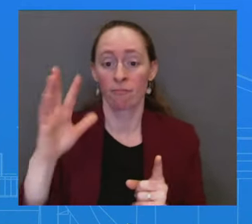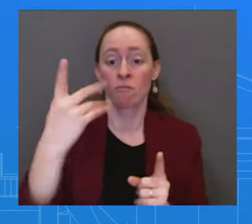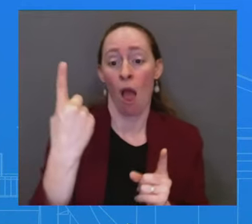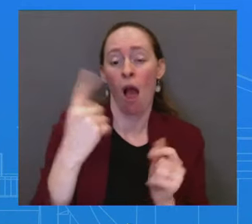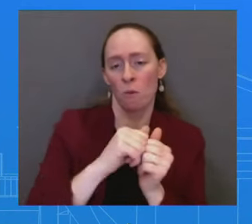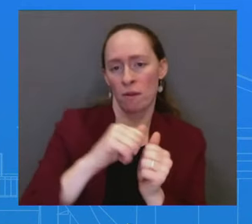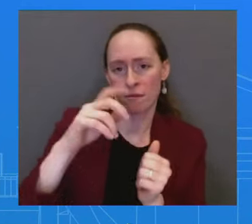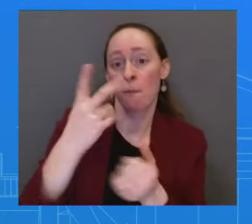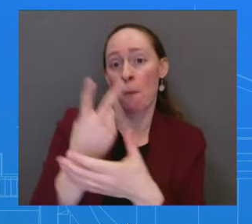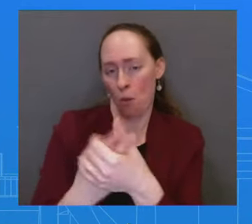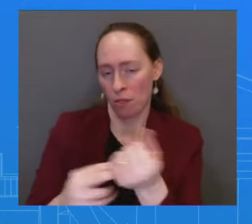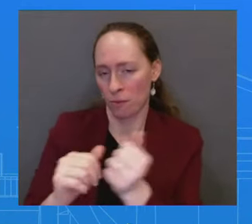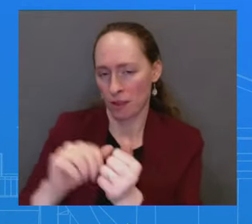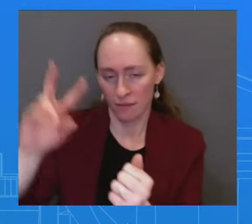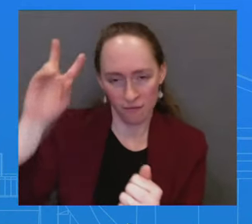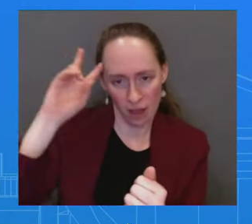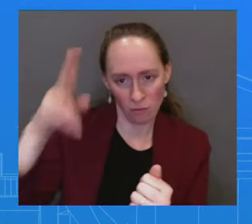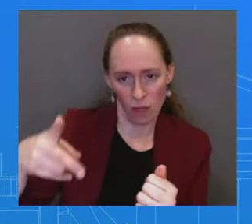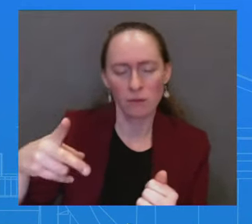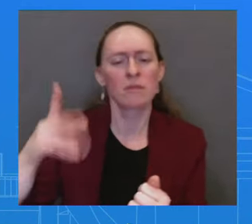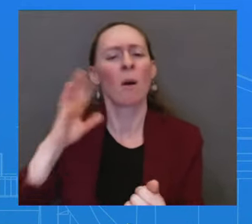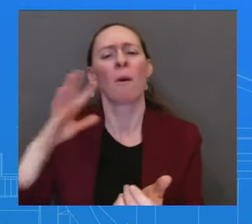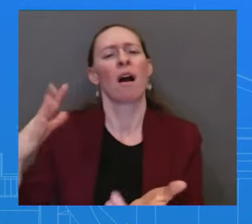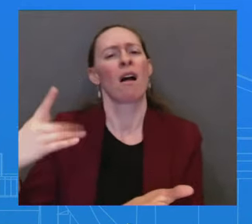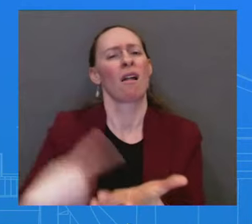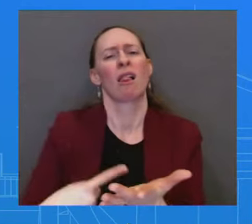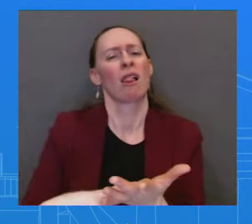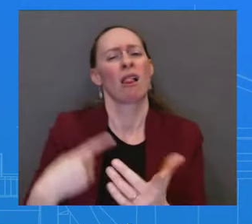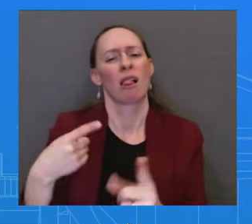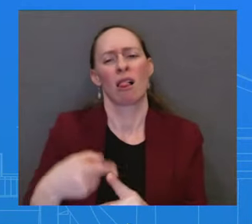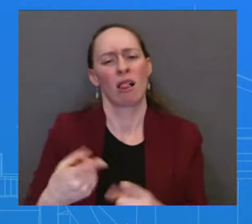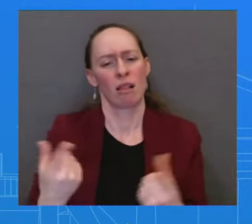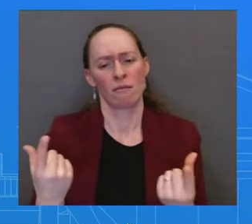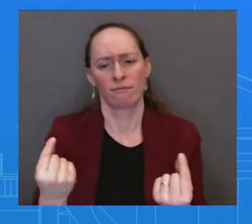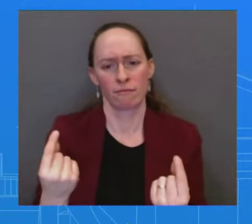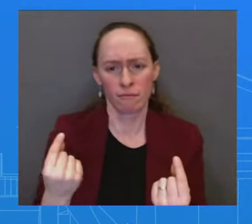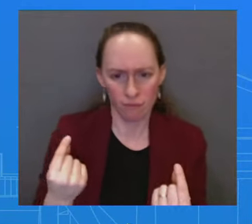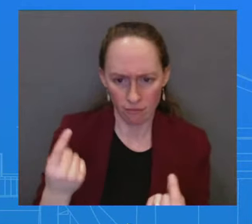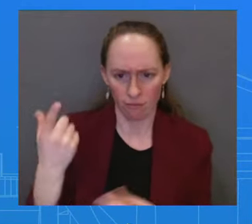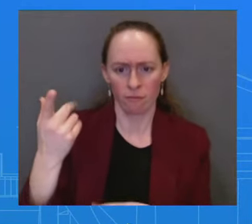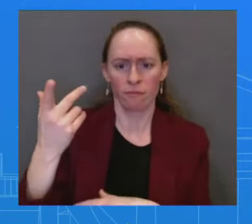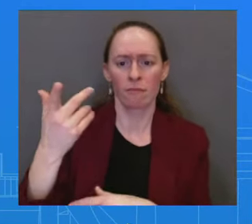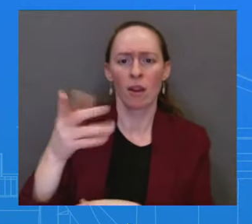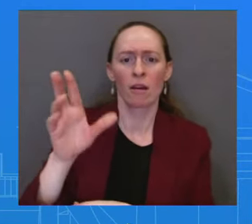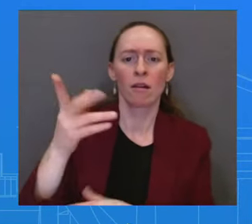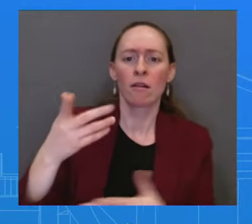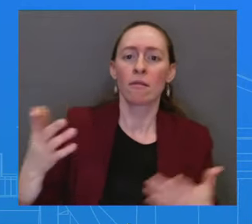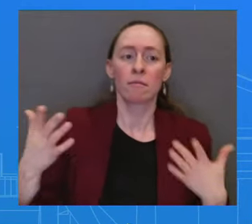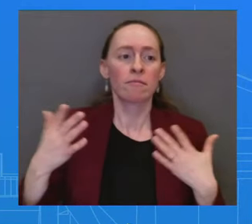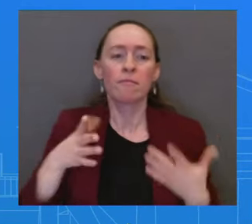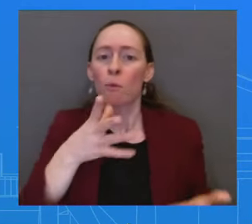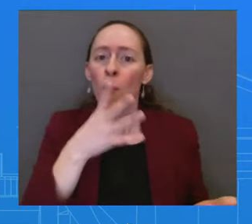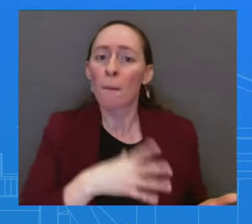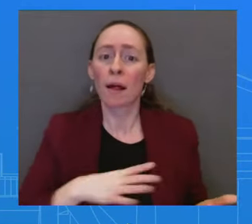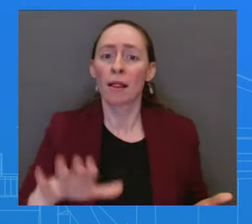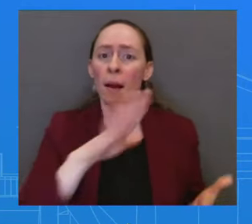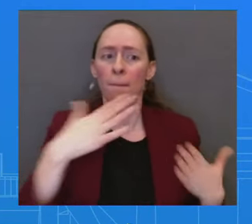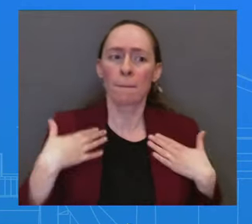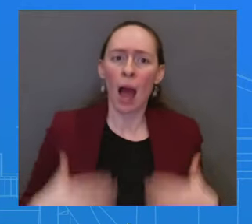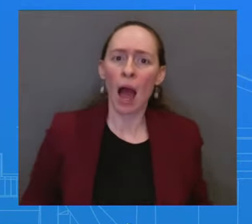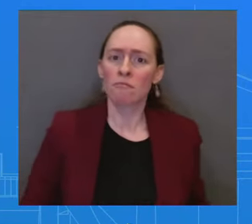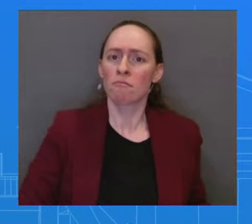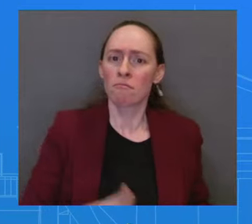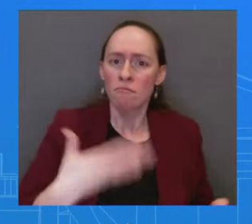reproductive health care, the importance of that. Yesterday would have been the 51st anniversary of Roe v. Wade before the Supreme Court overturned Roe, and